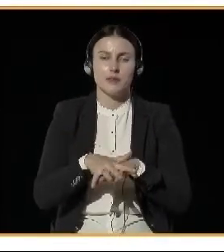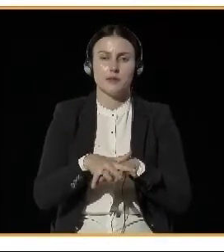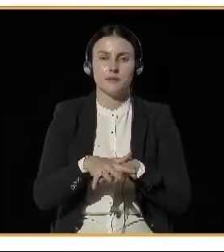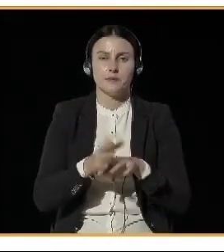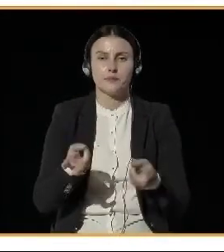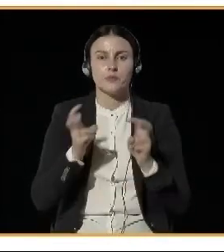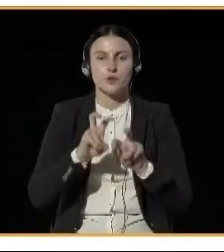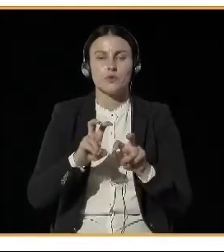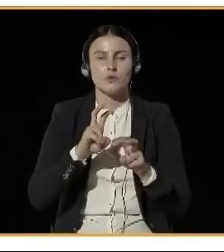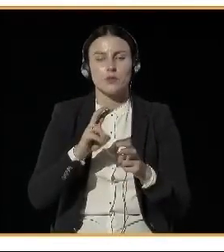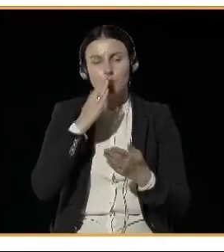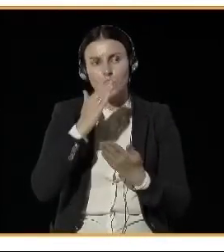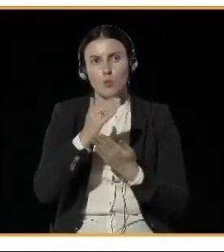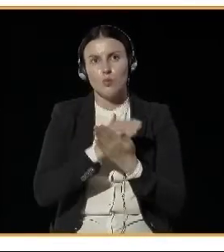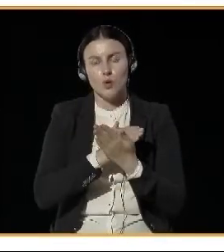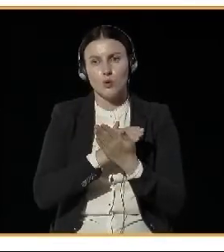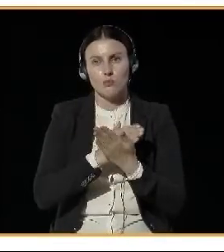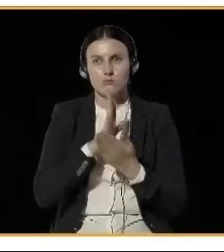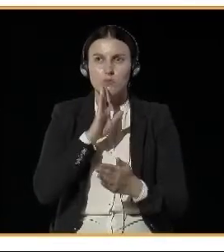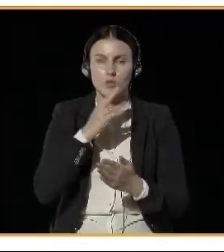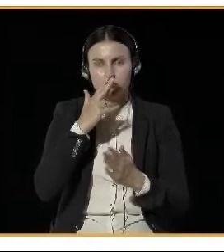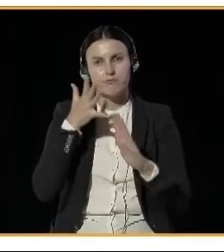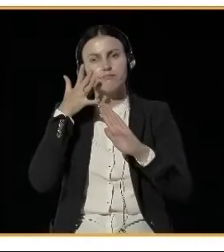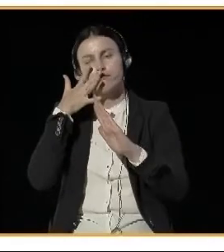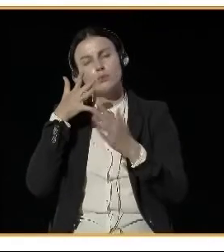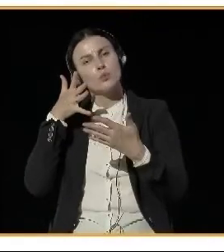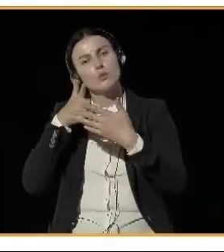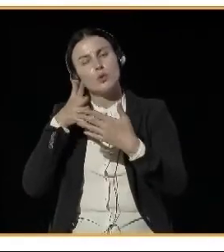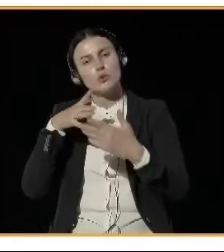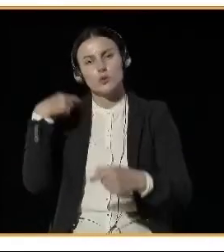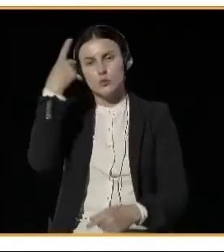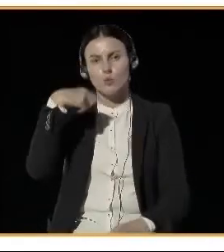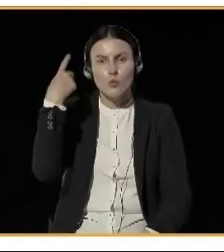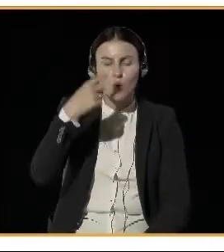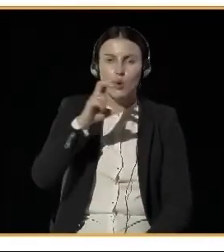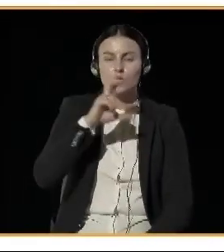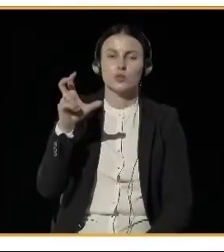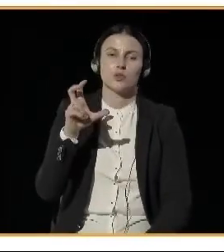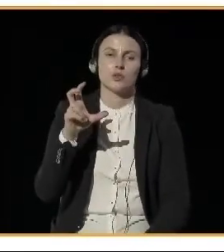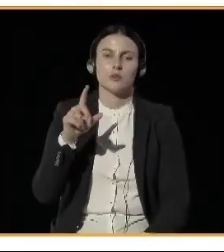for all the large cities. And in fact, next please.